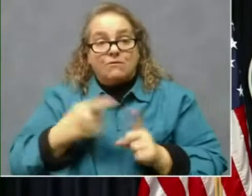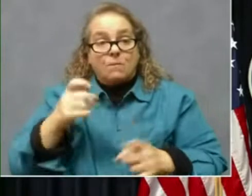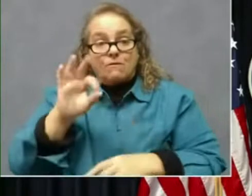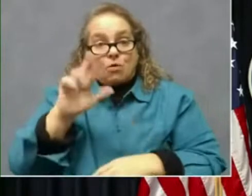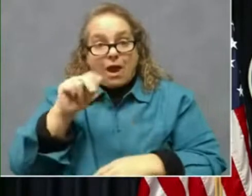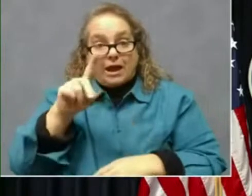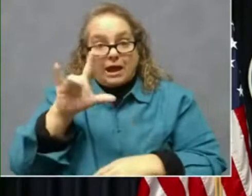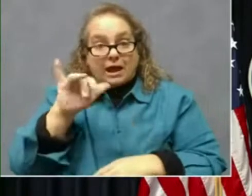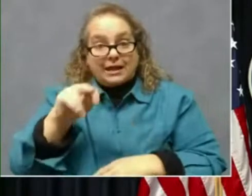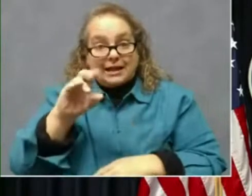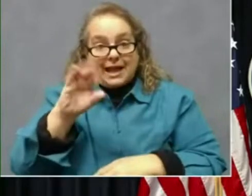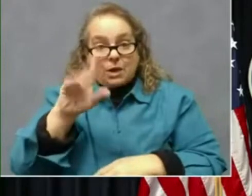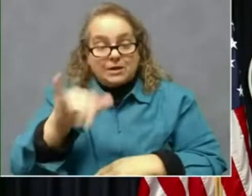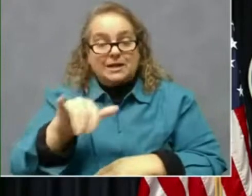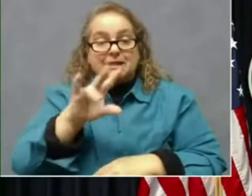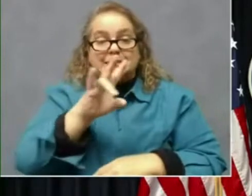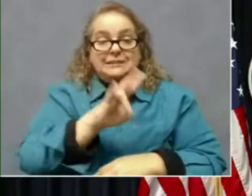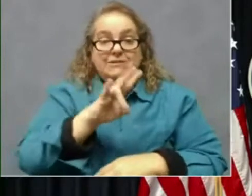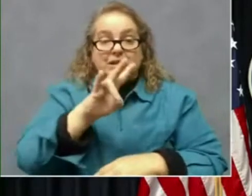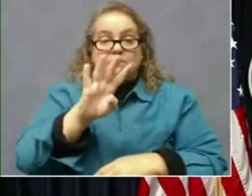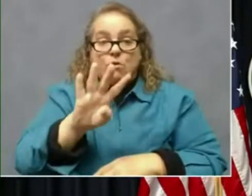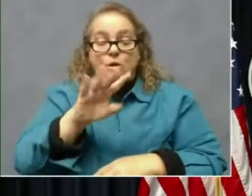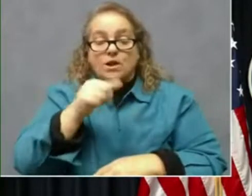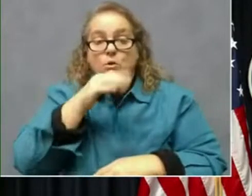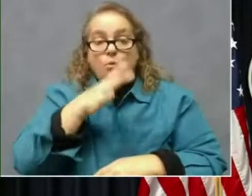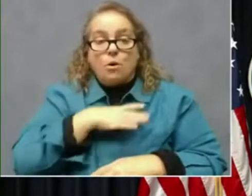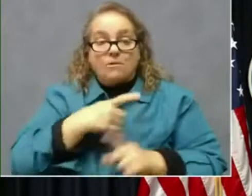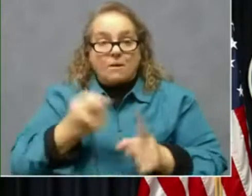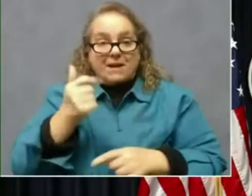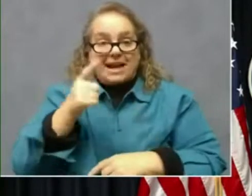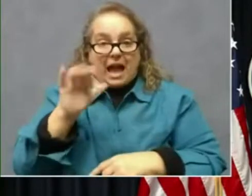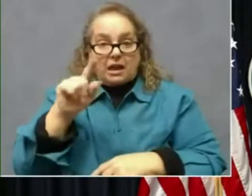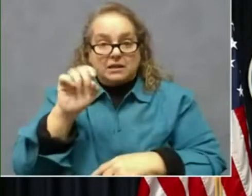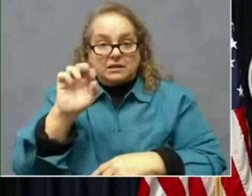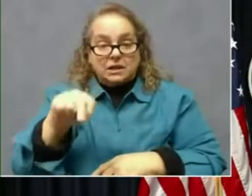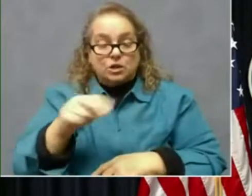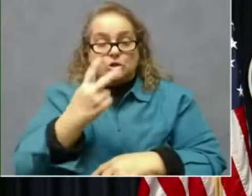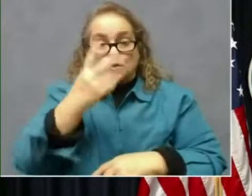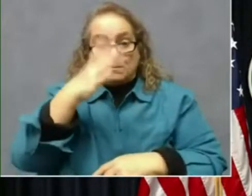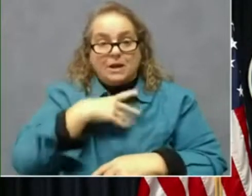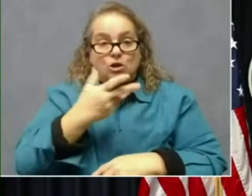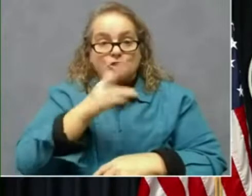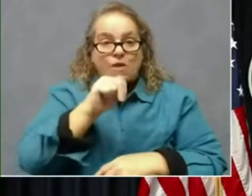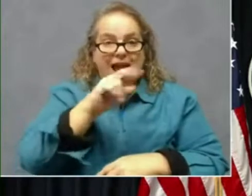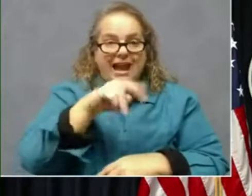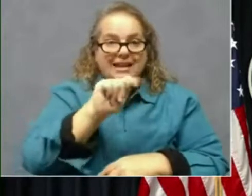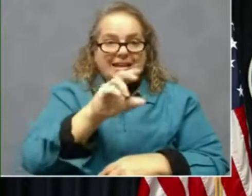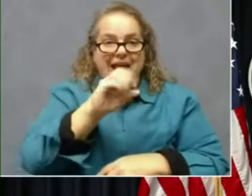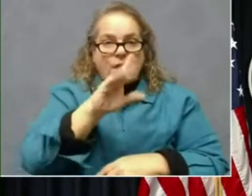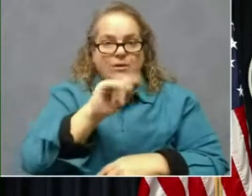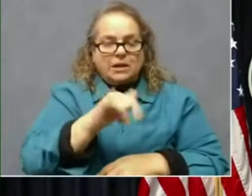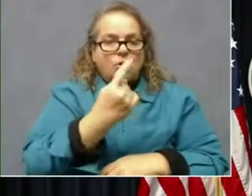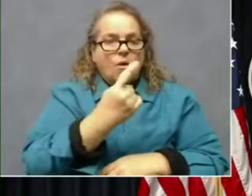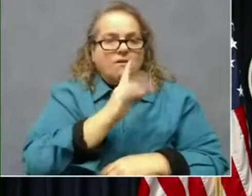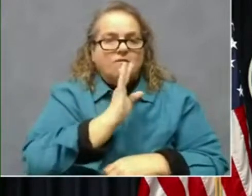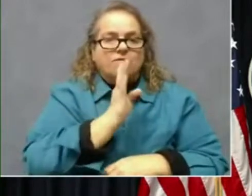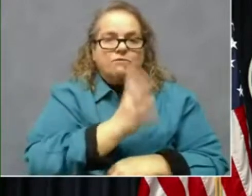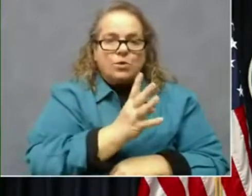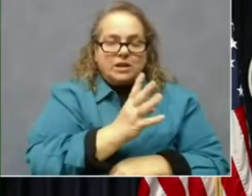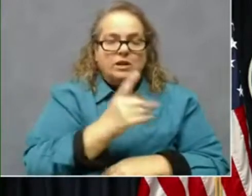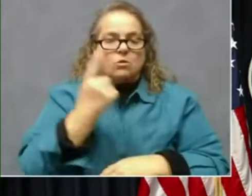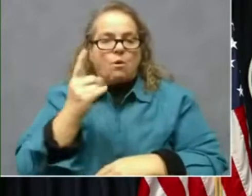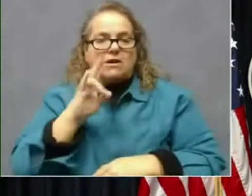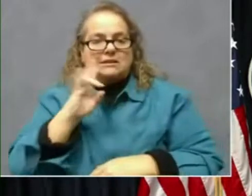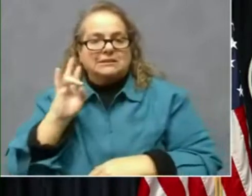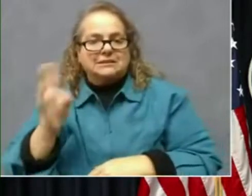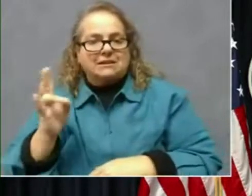a 70-year-old woman in Gallatin County, two men in Grant County, one just 40 years old and one 70 years old.